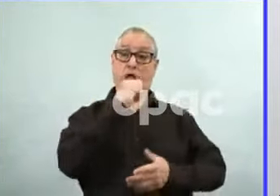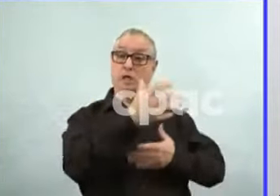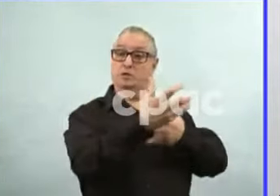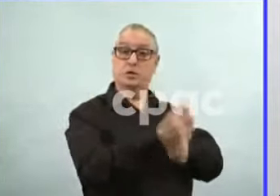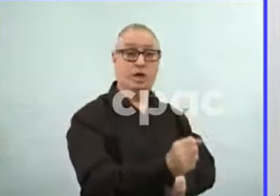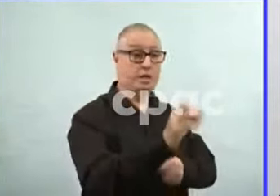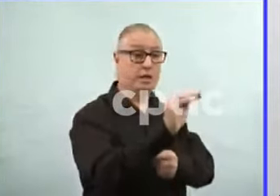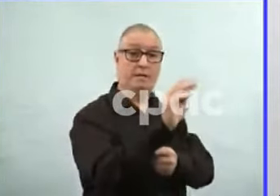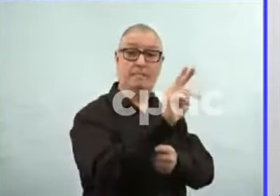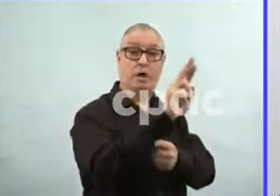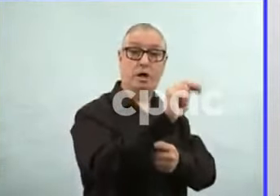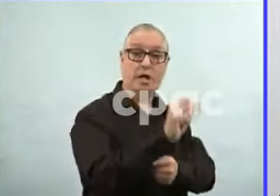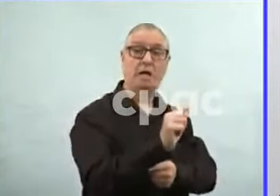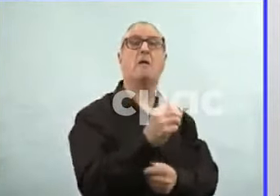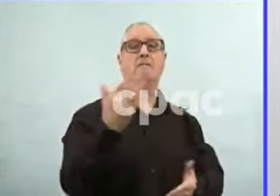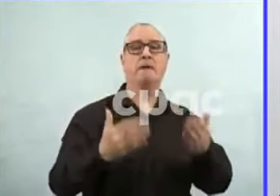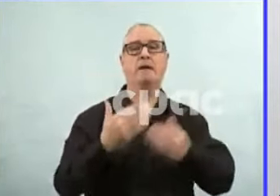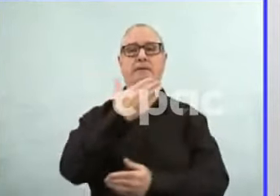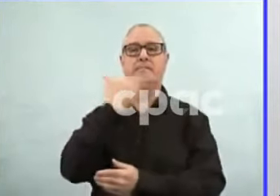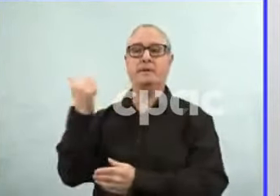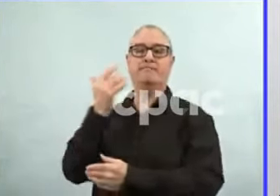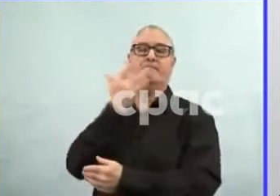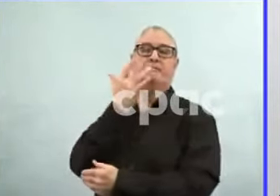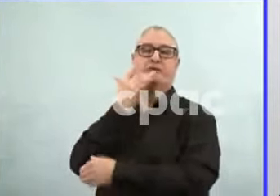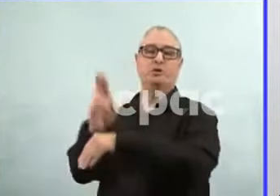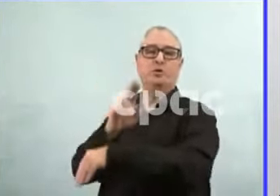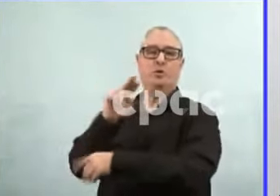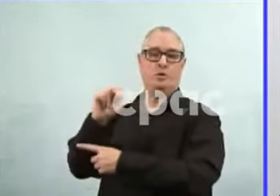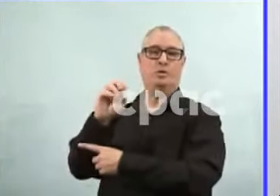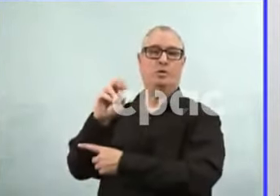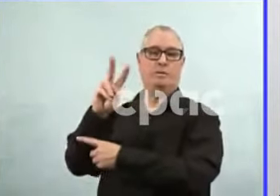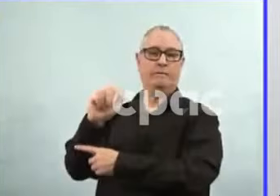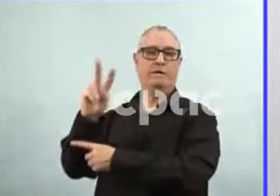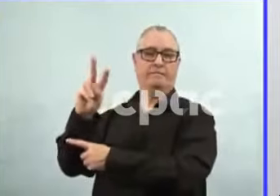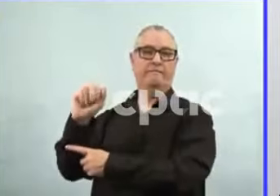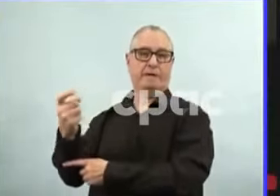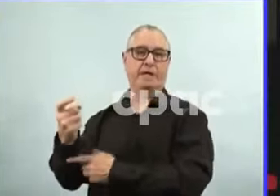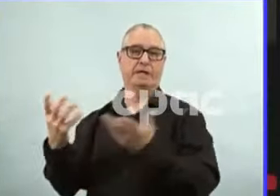for them because it's more similar to vaccines they may have received in the past.